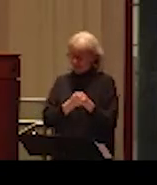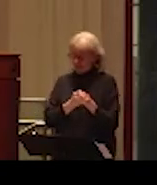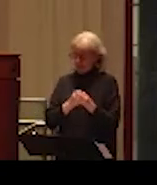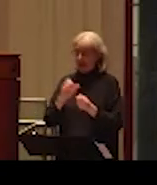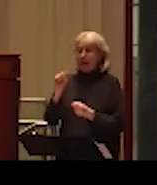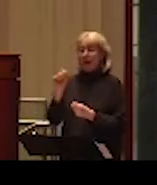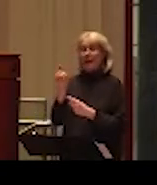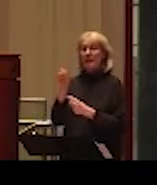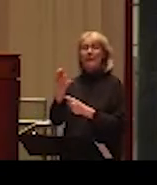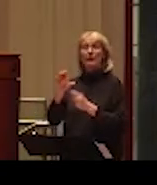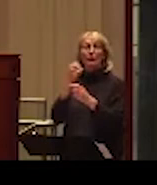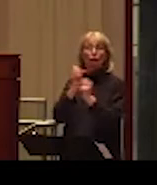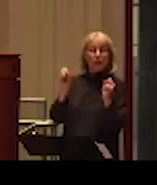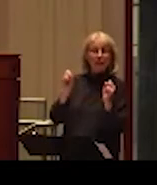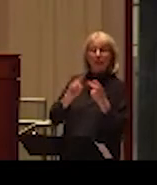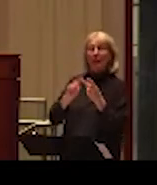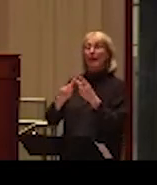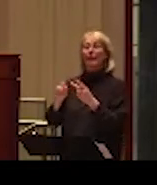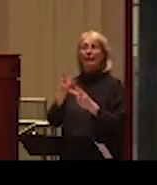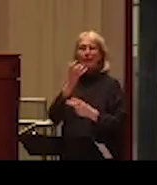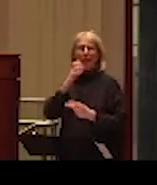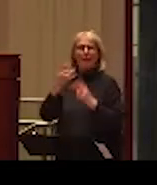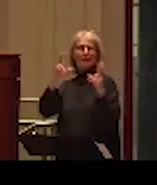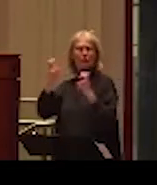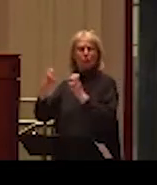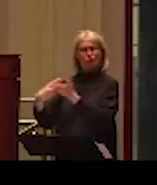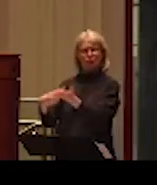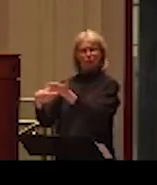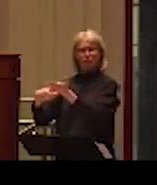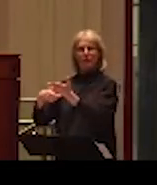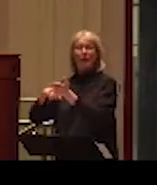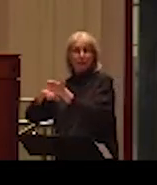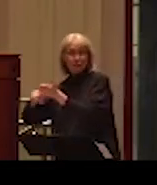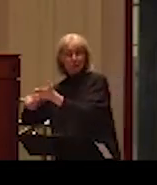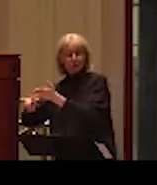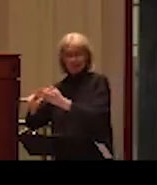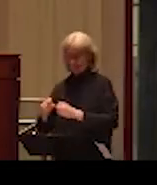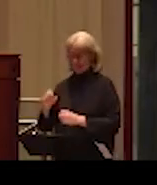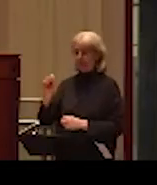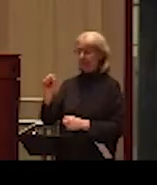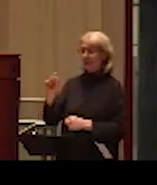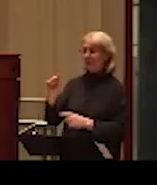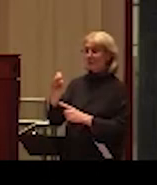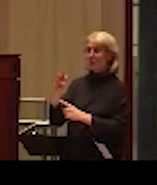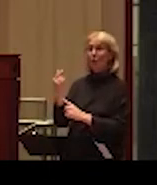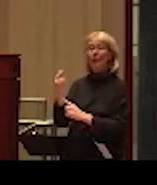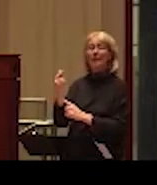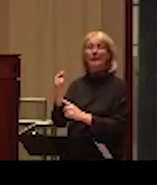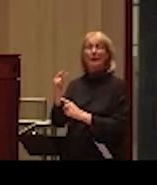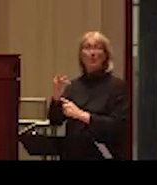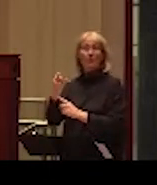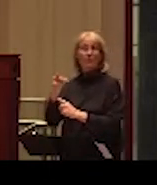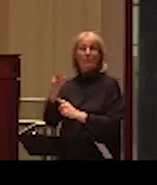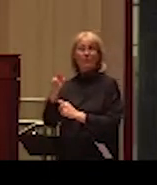freedom and also controversy in research. And one of them, of course, is the Stirling Prize in controversy here at